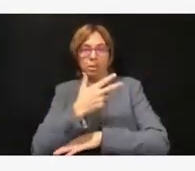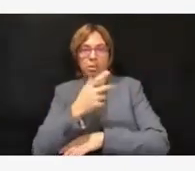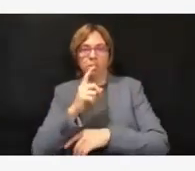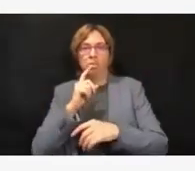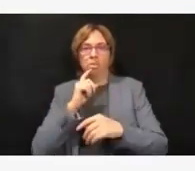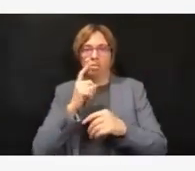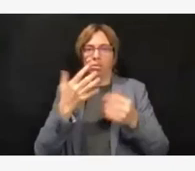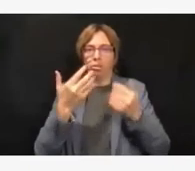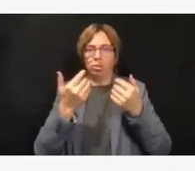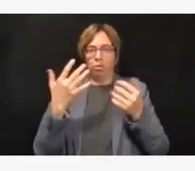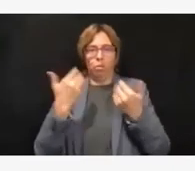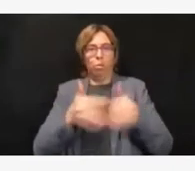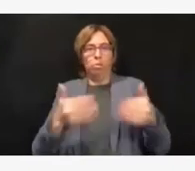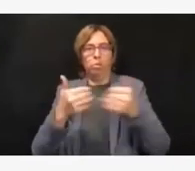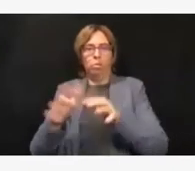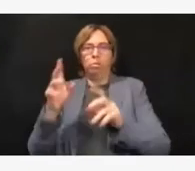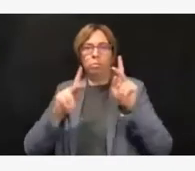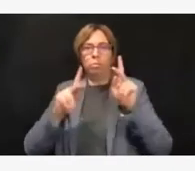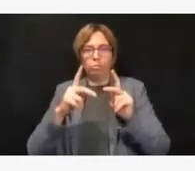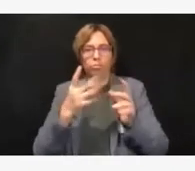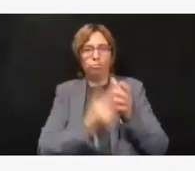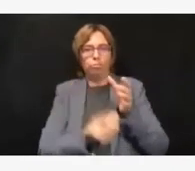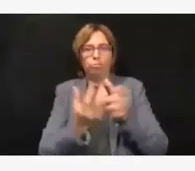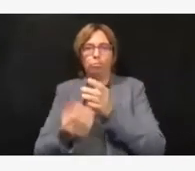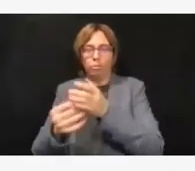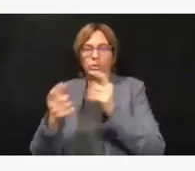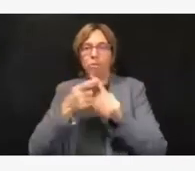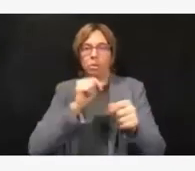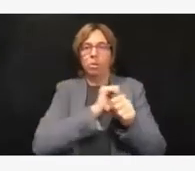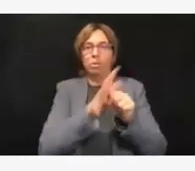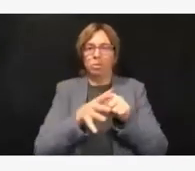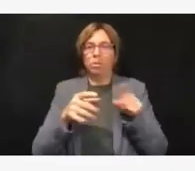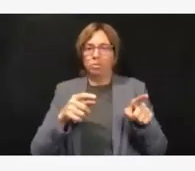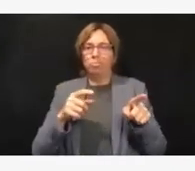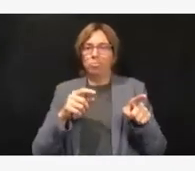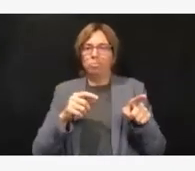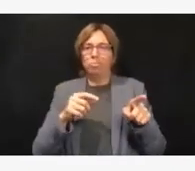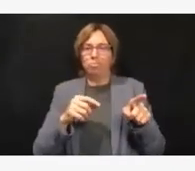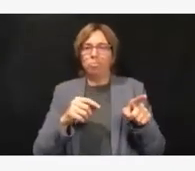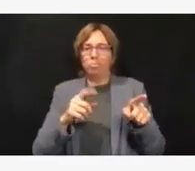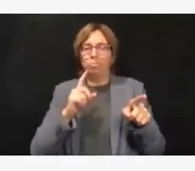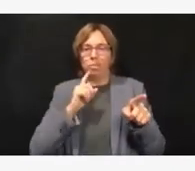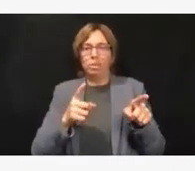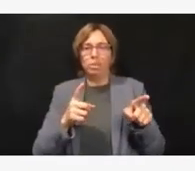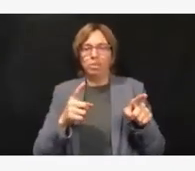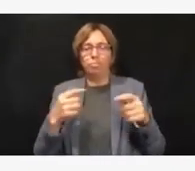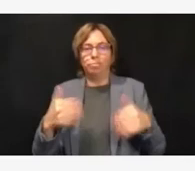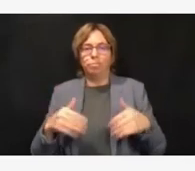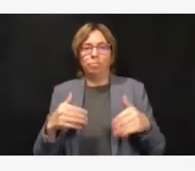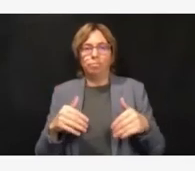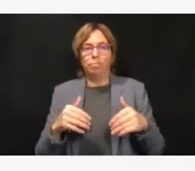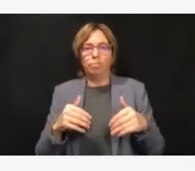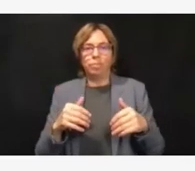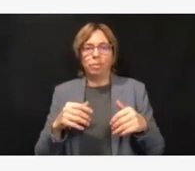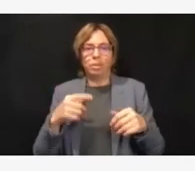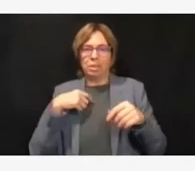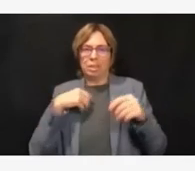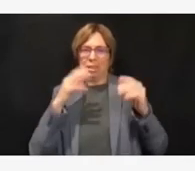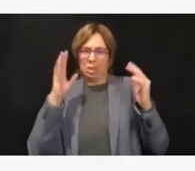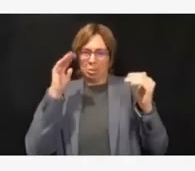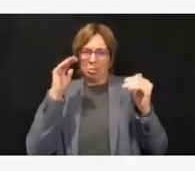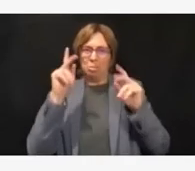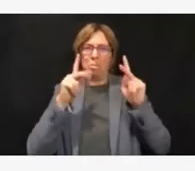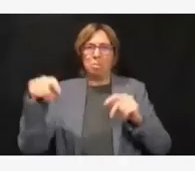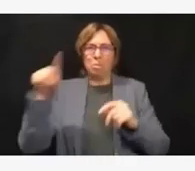think people hopefully will start to really see the actual impact of this, not only on